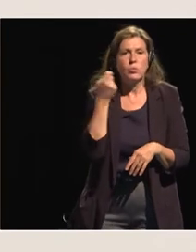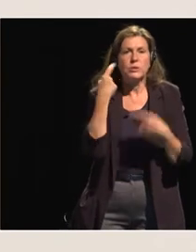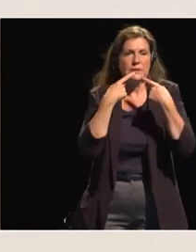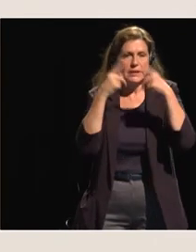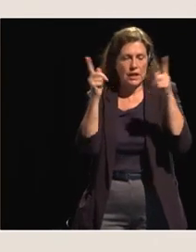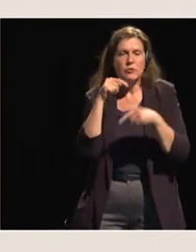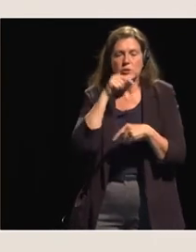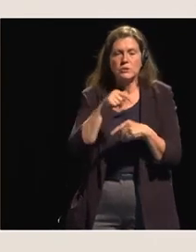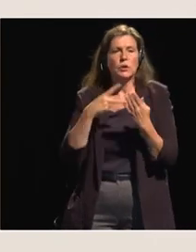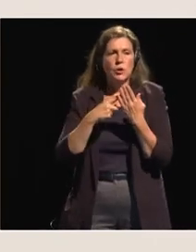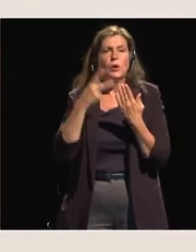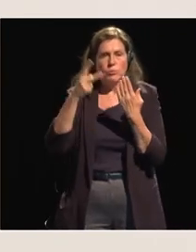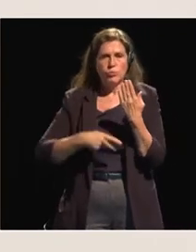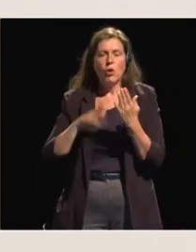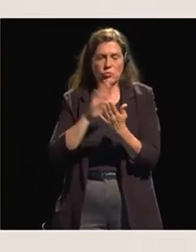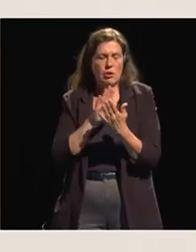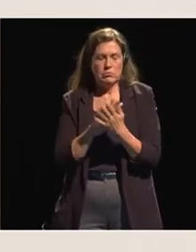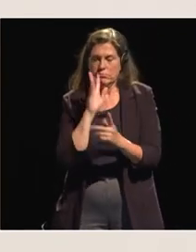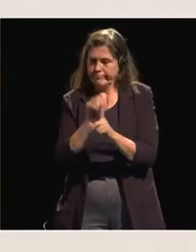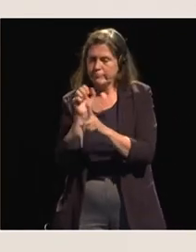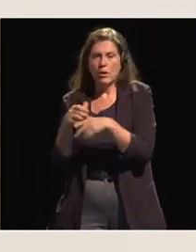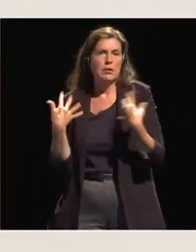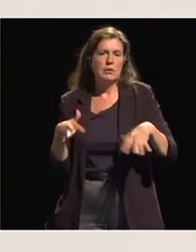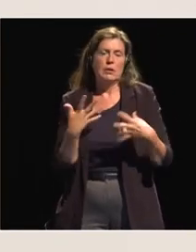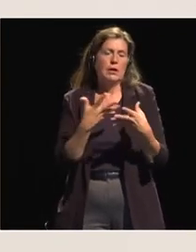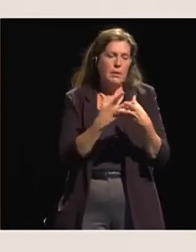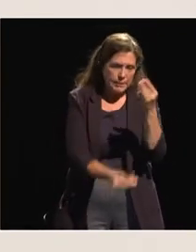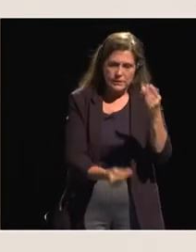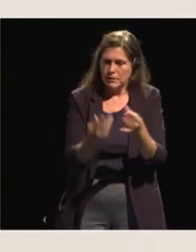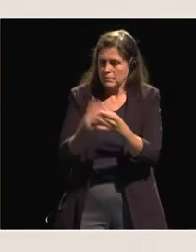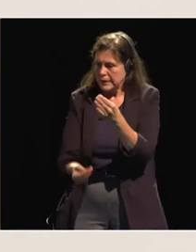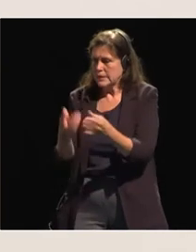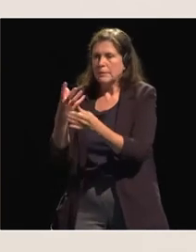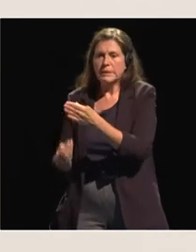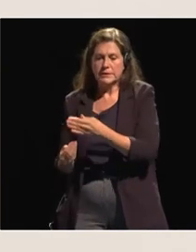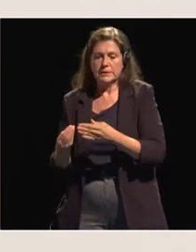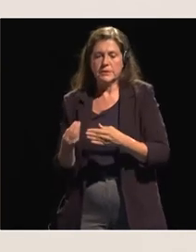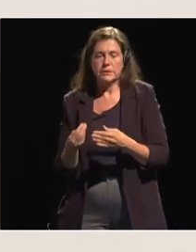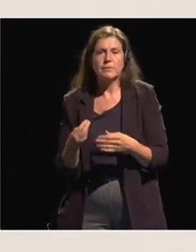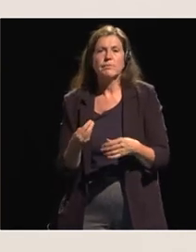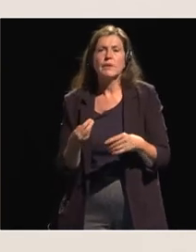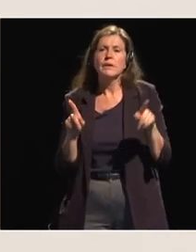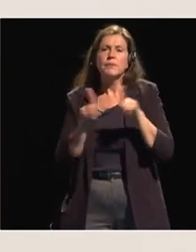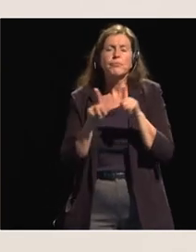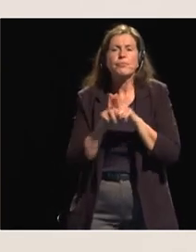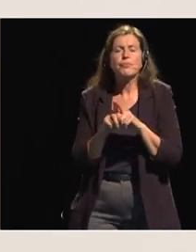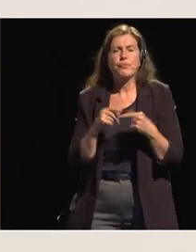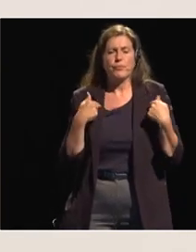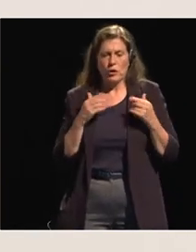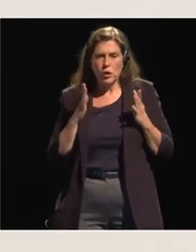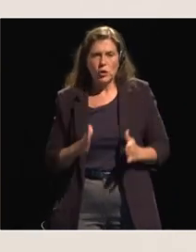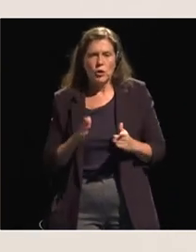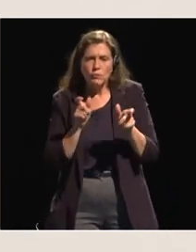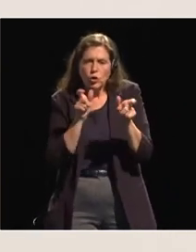and we encountered a lot of gap in terms of uh accurate that uh mostly concerning